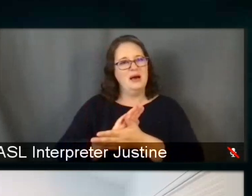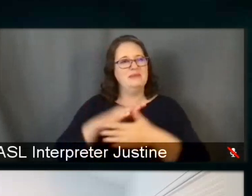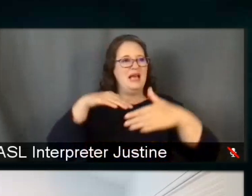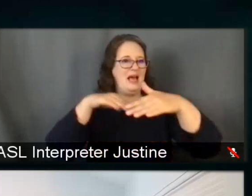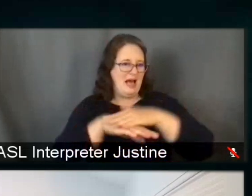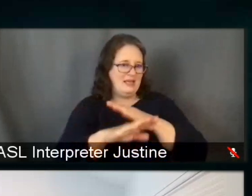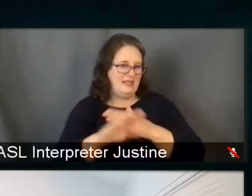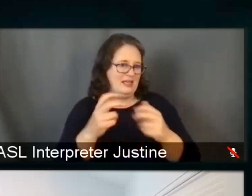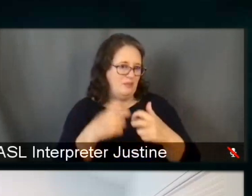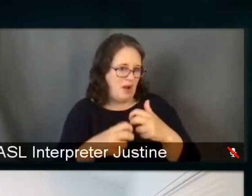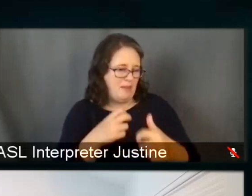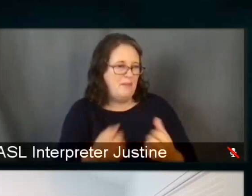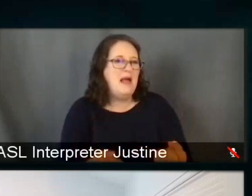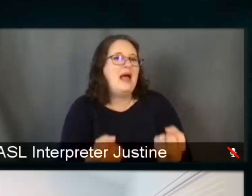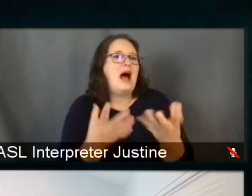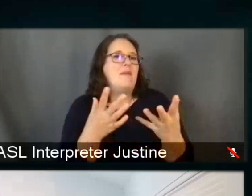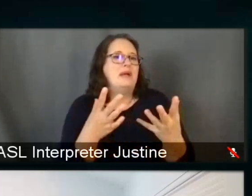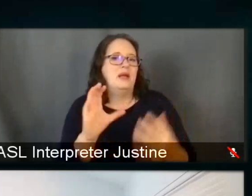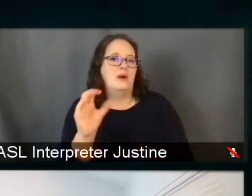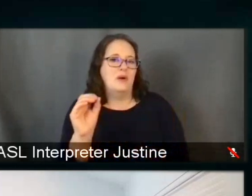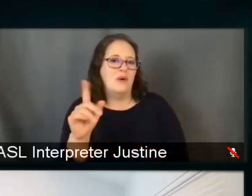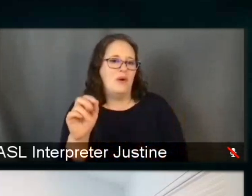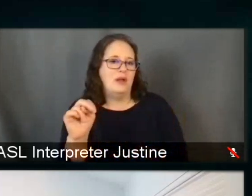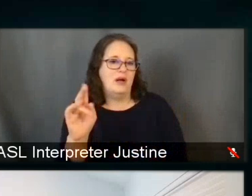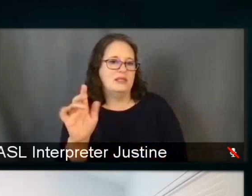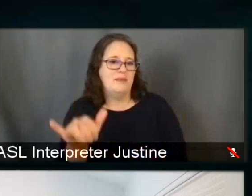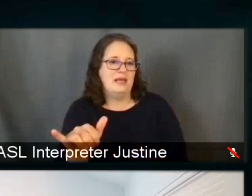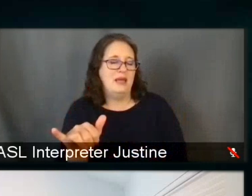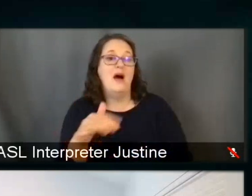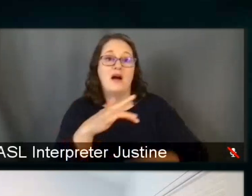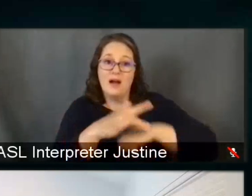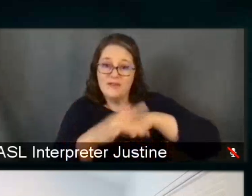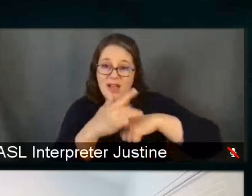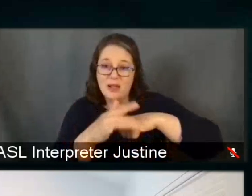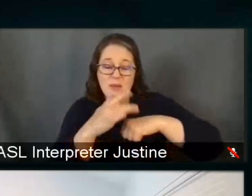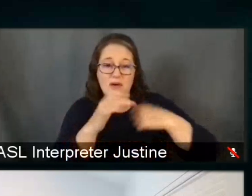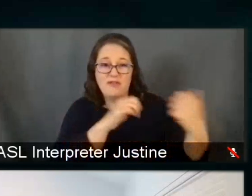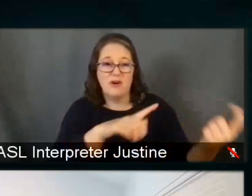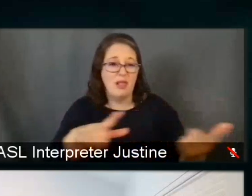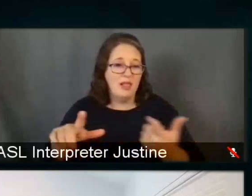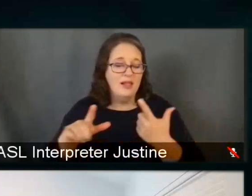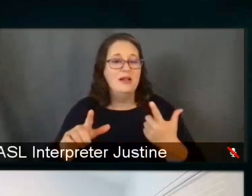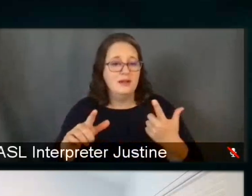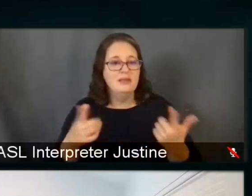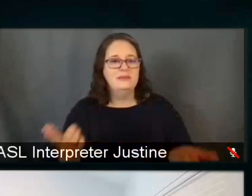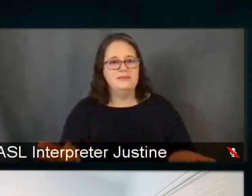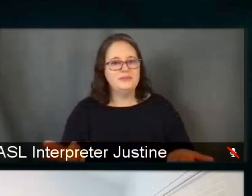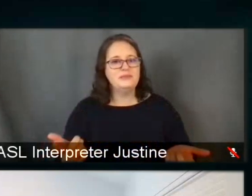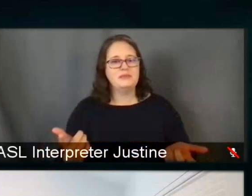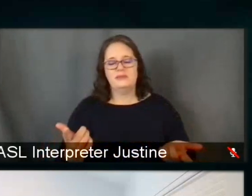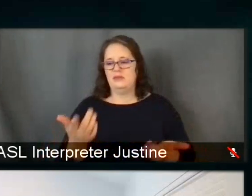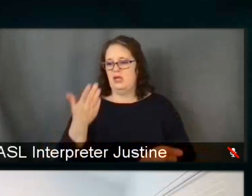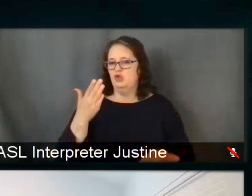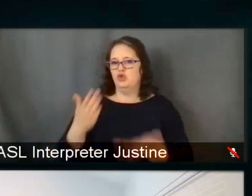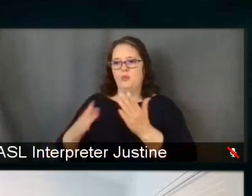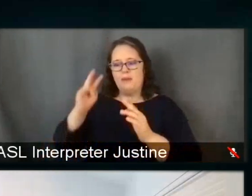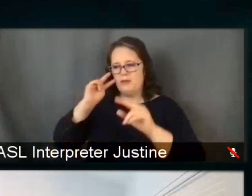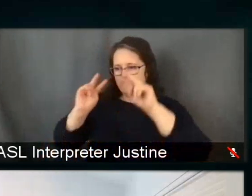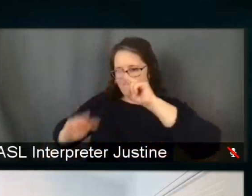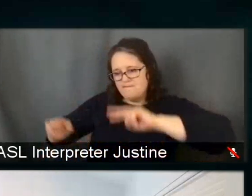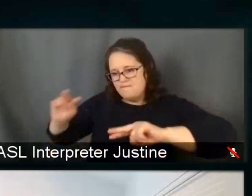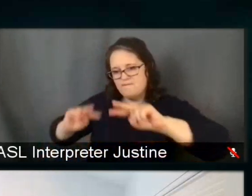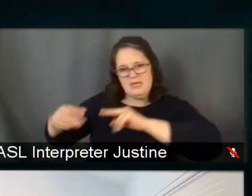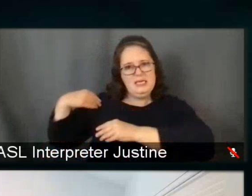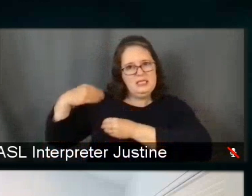available. And for that reason, we thinking, you know, bringing in the genetic information, when we have